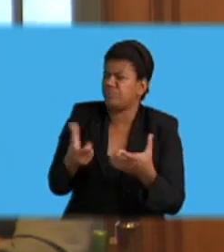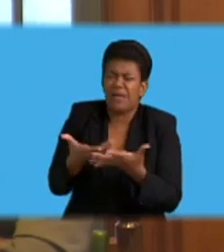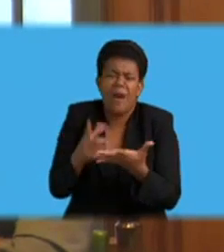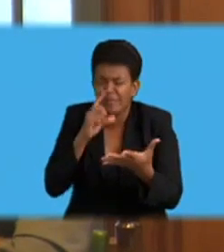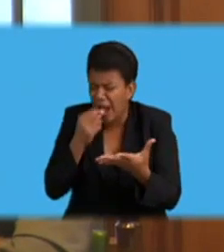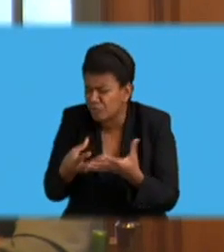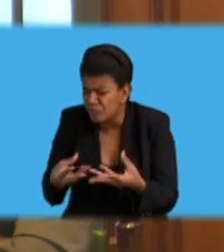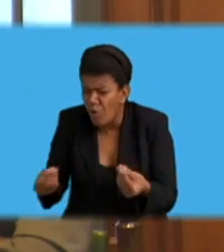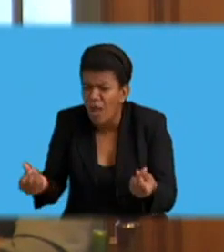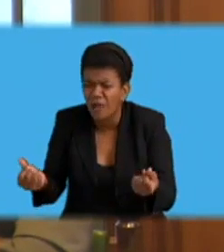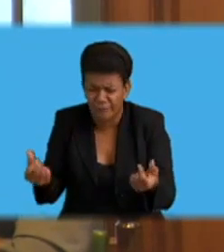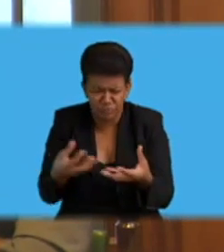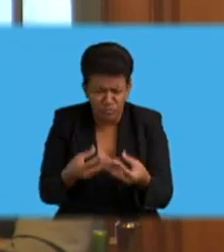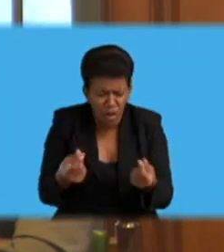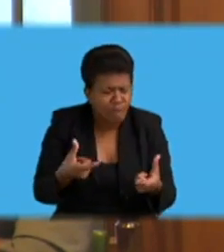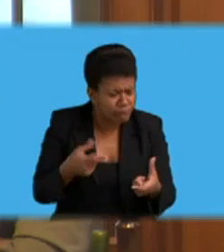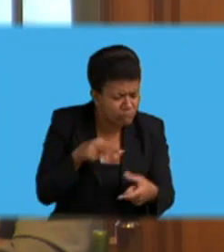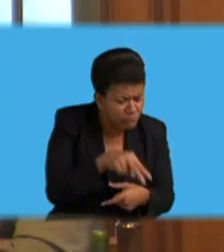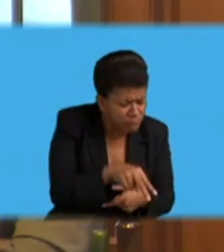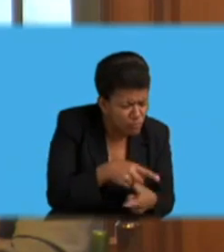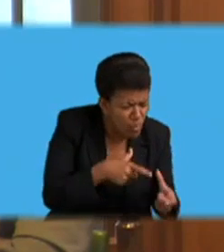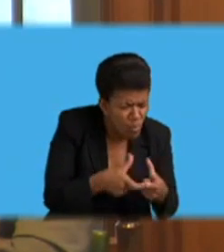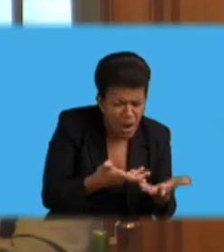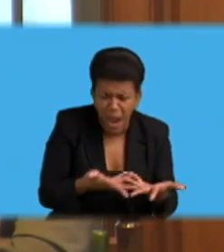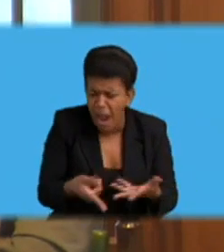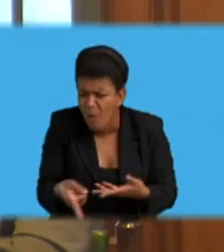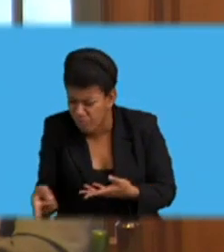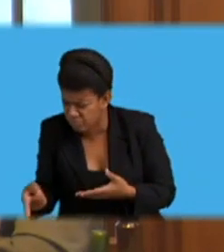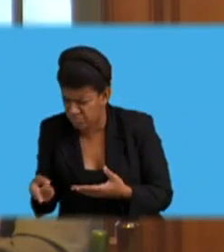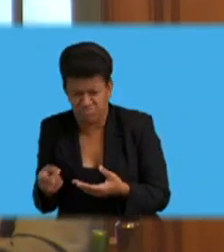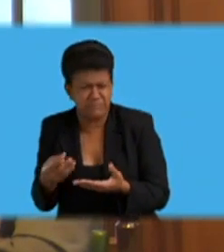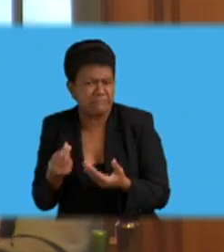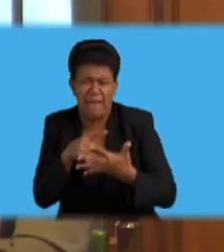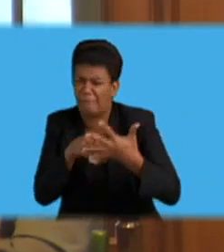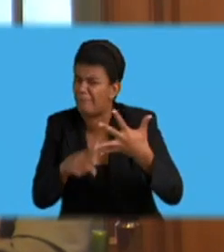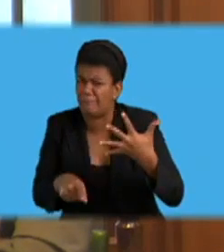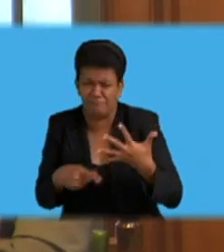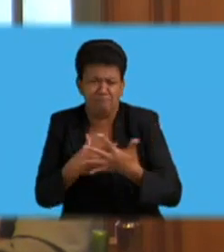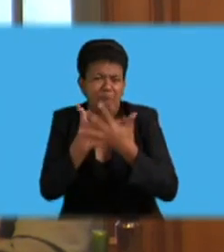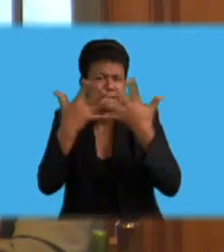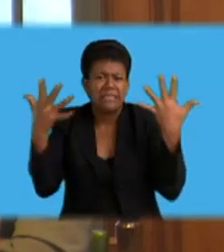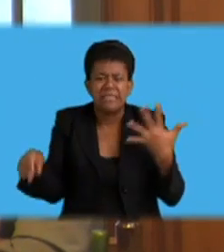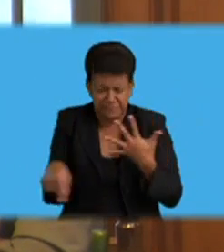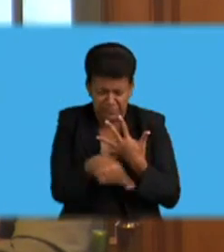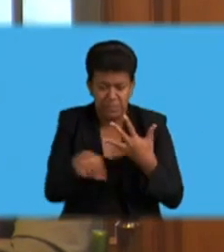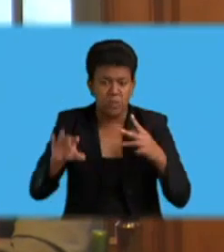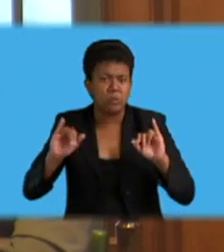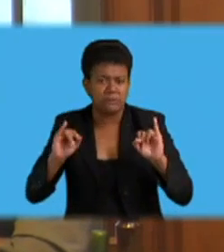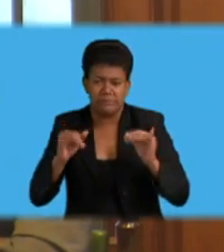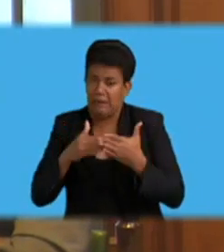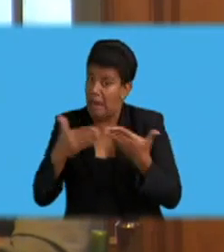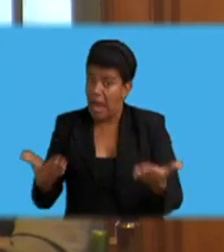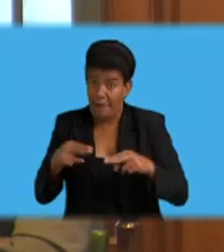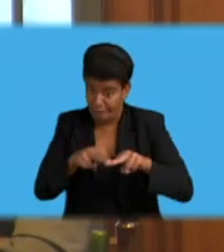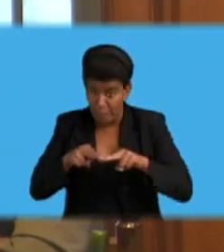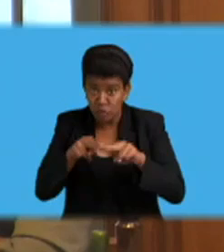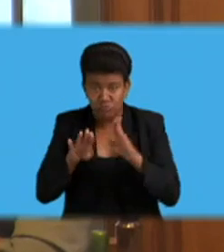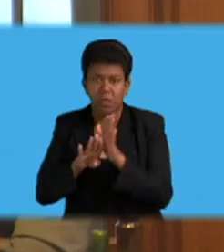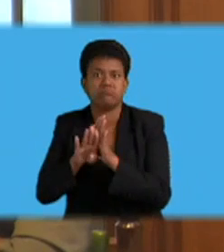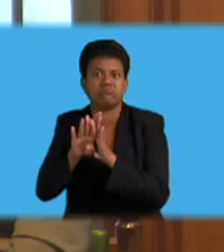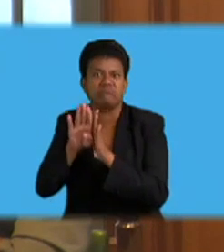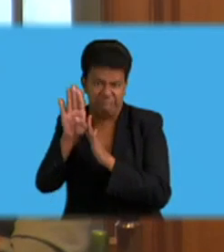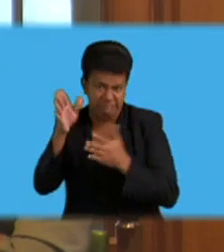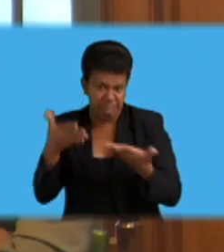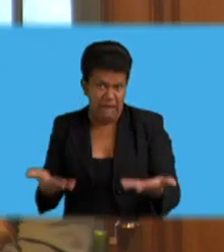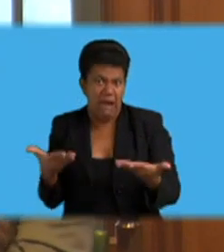areas, Mr. Deputy Speaker, that this issue is escalating to. And there really needs